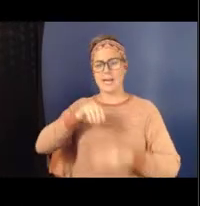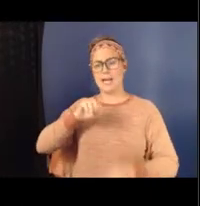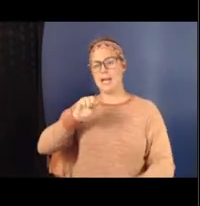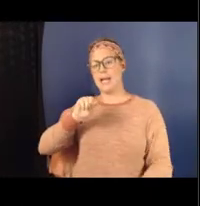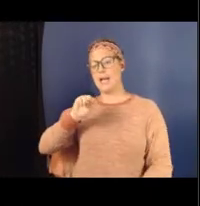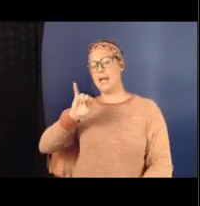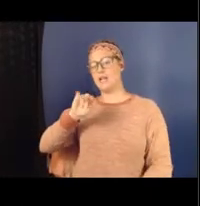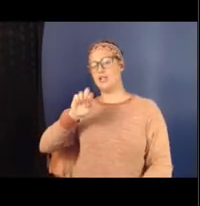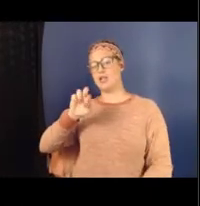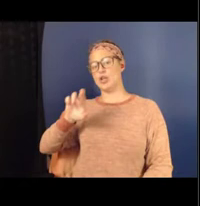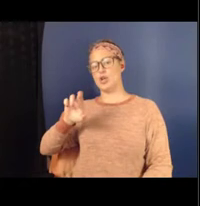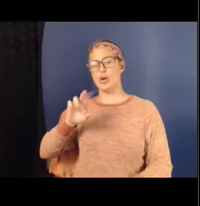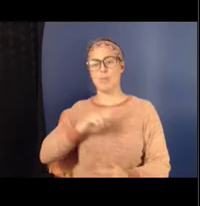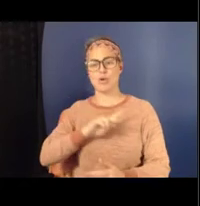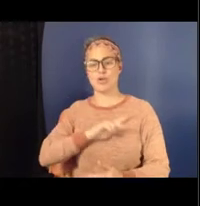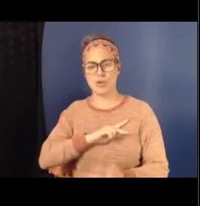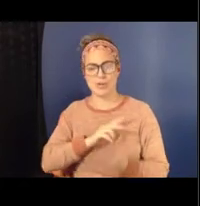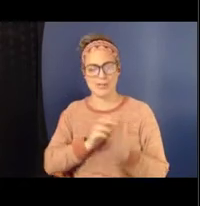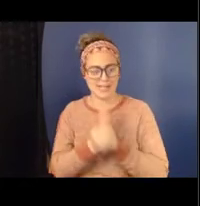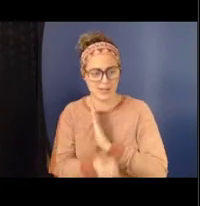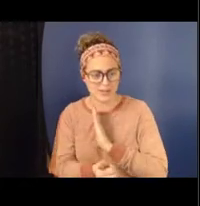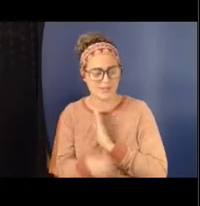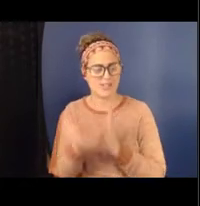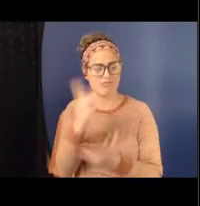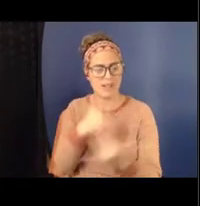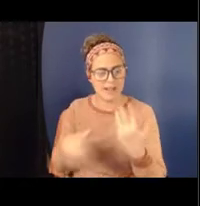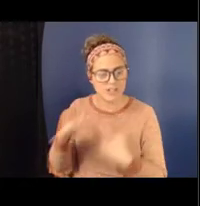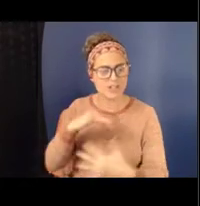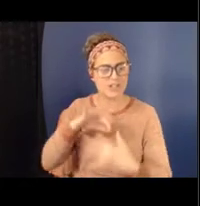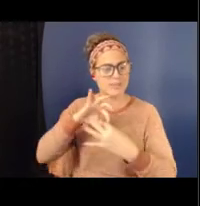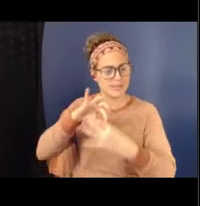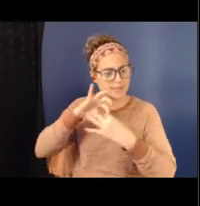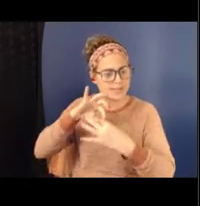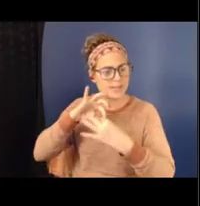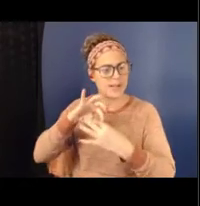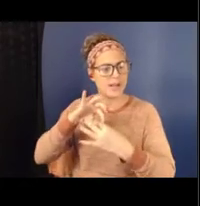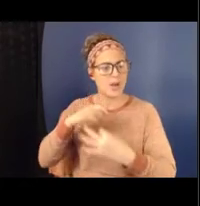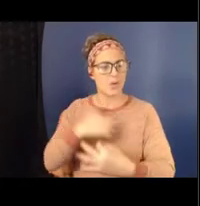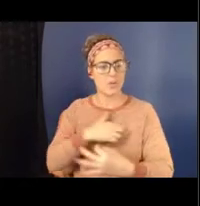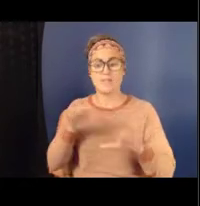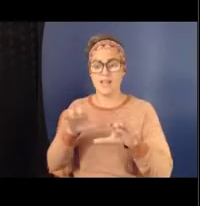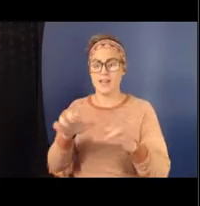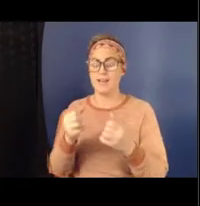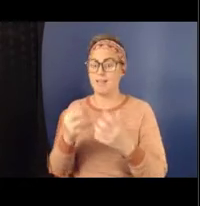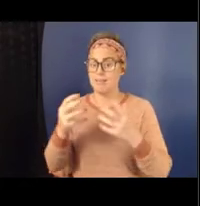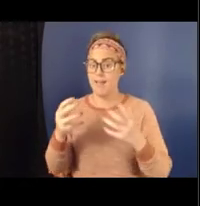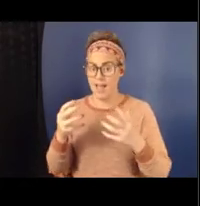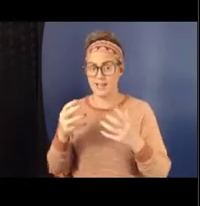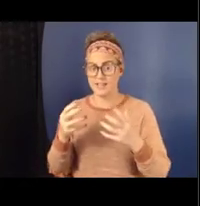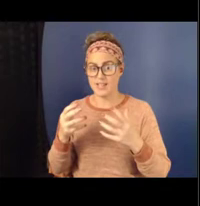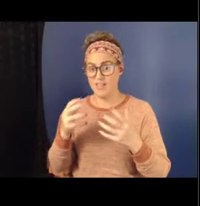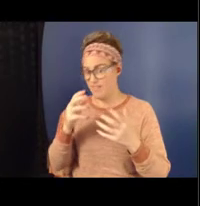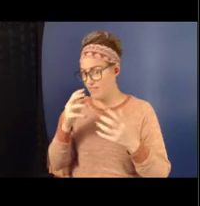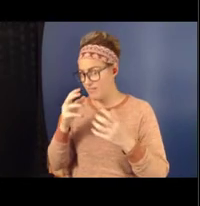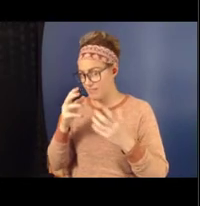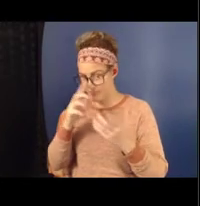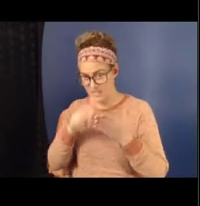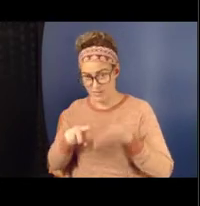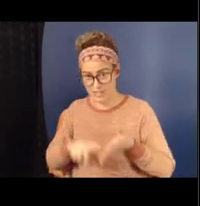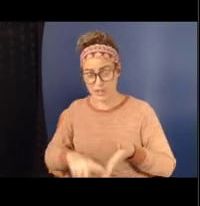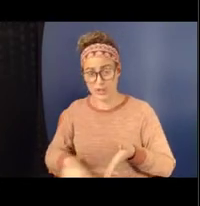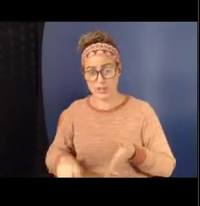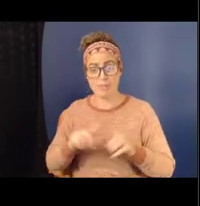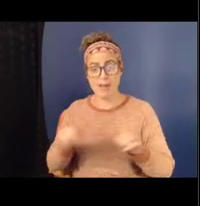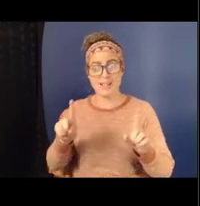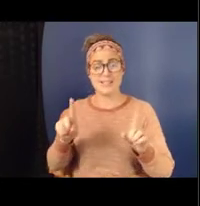a lot of work in the area of bystandard approaches, and they're limited in their reach, but I think it also really depends on